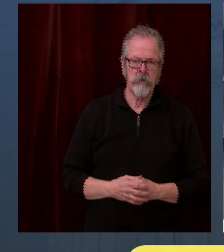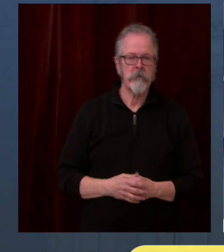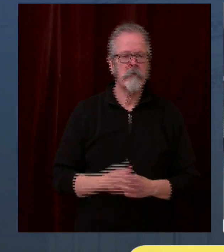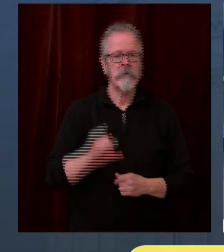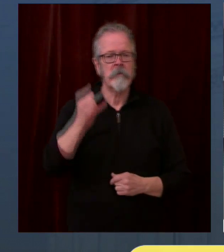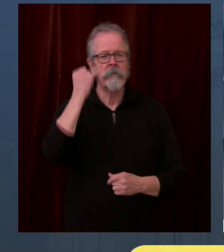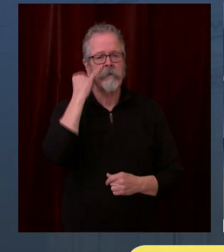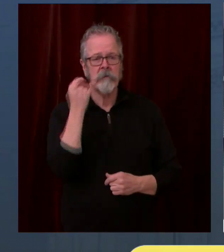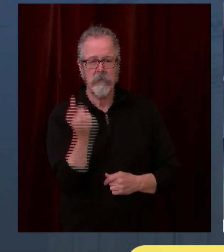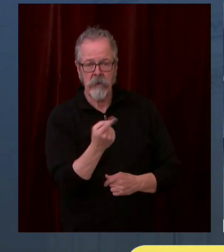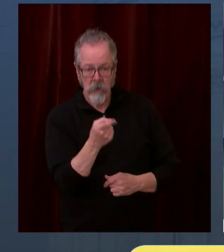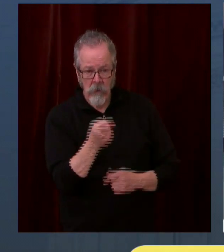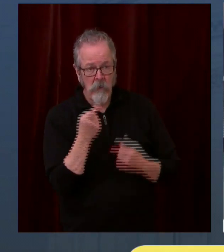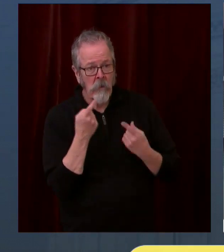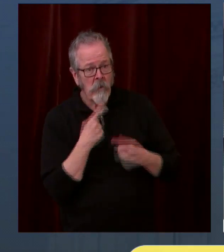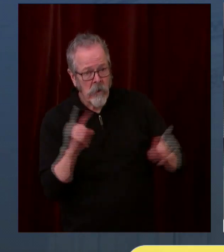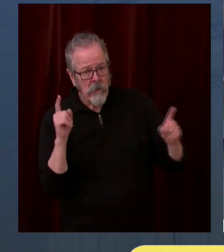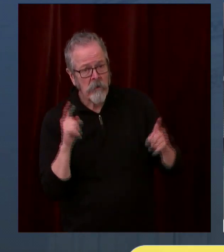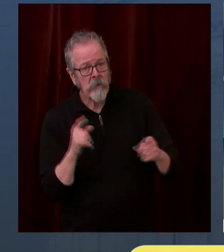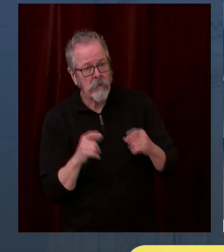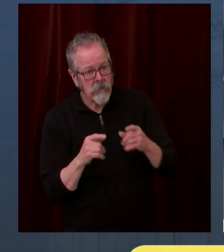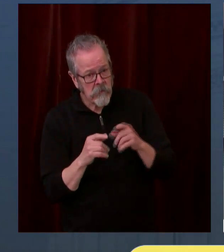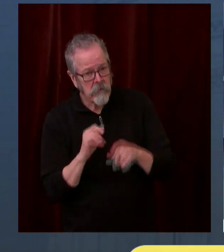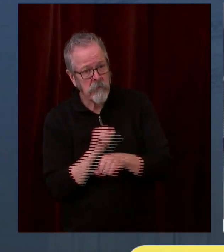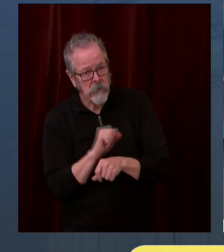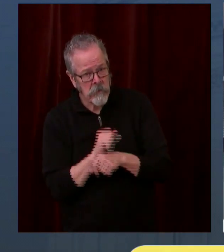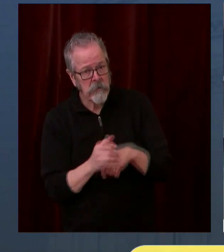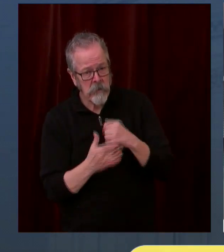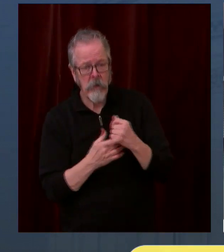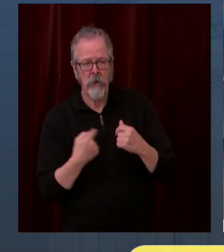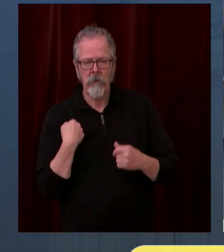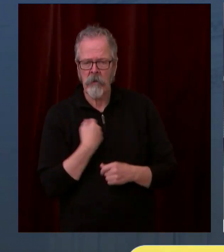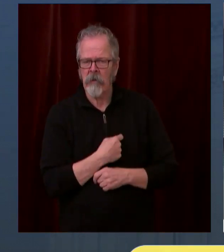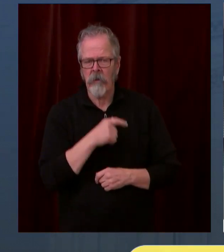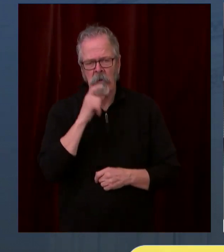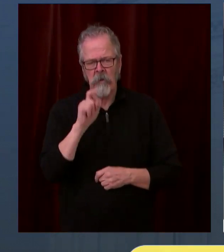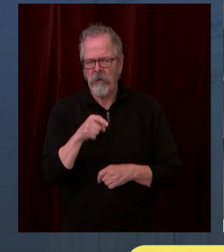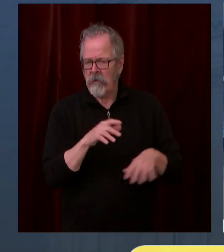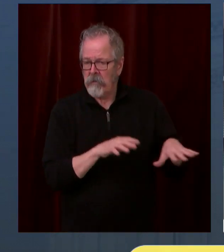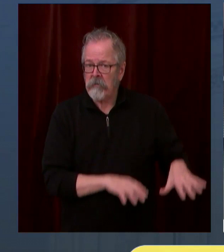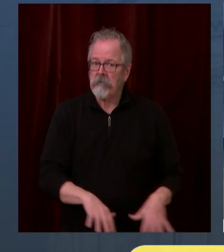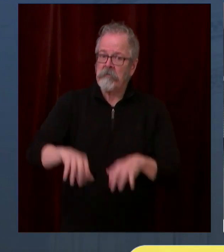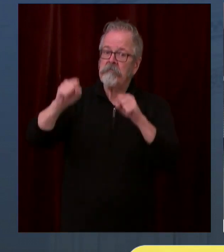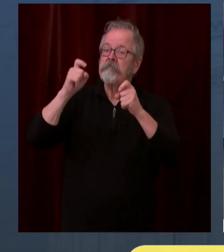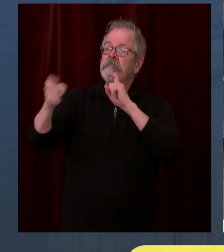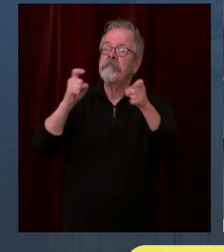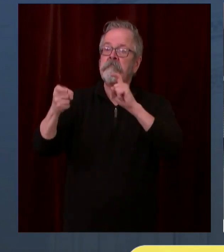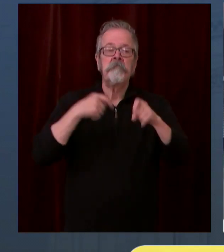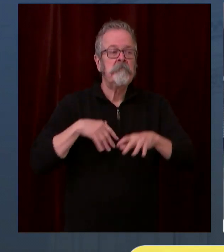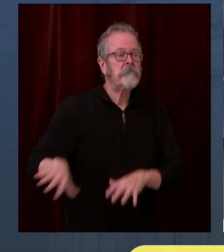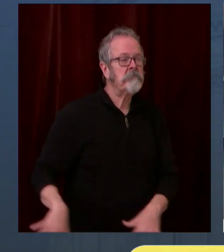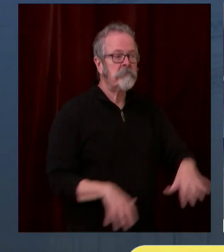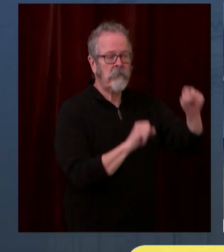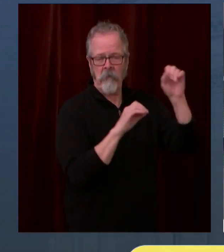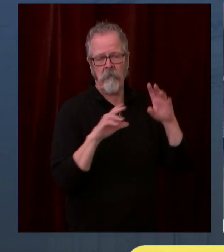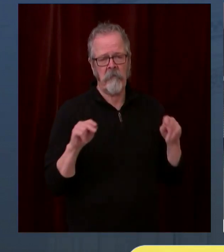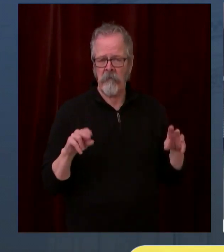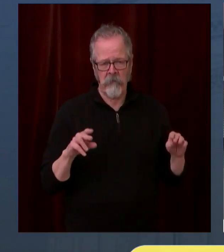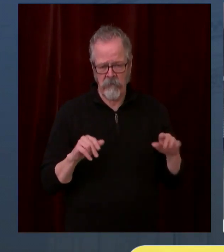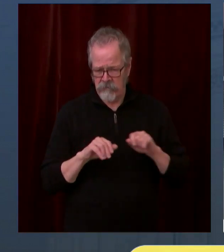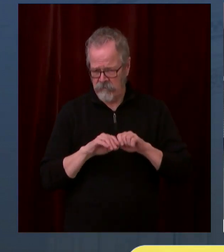indicated, not just in every state in the country, but frankly, in every country in the world. You know, so